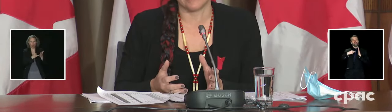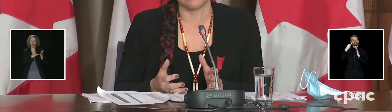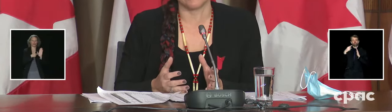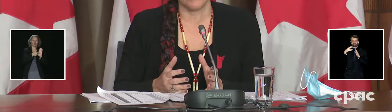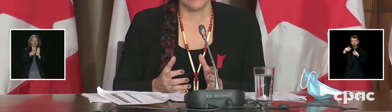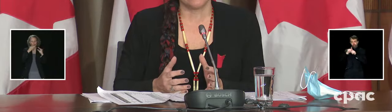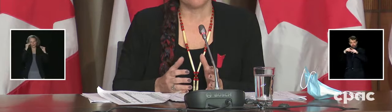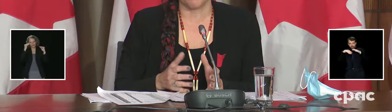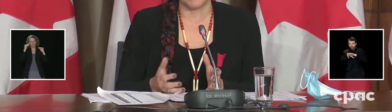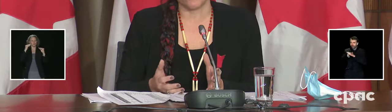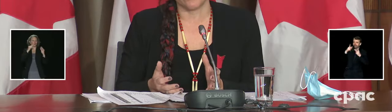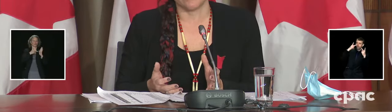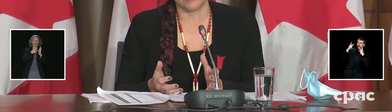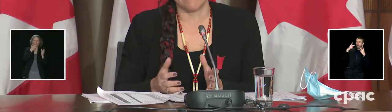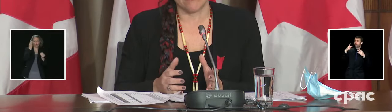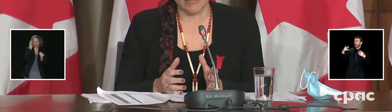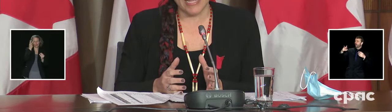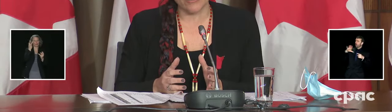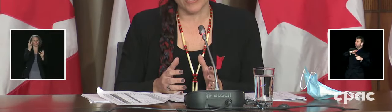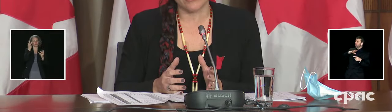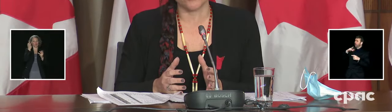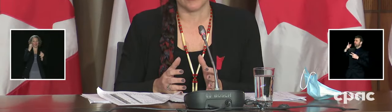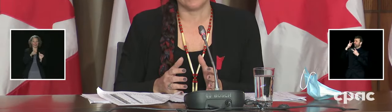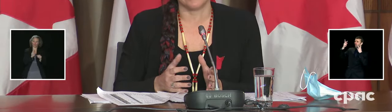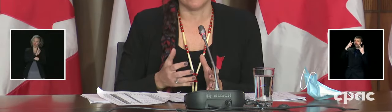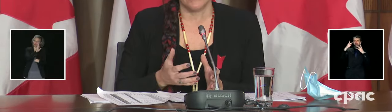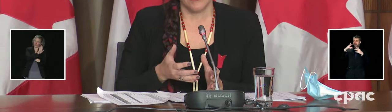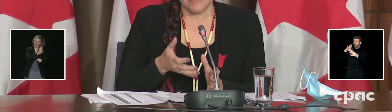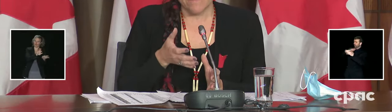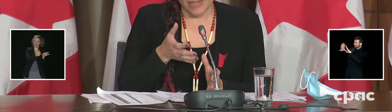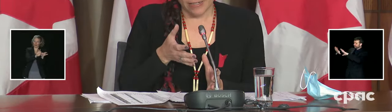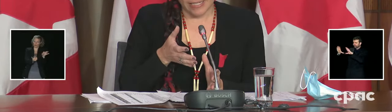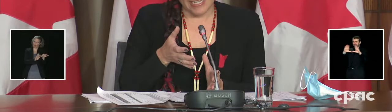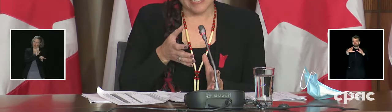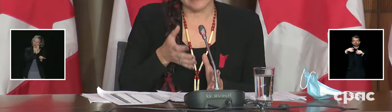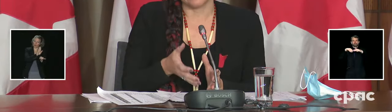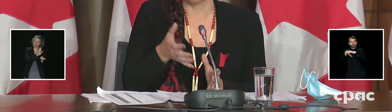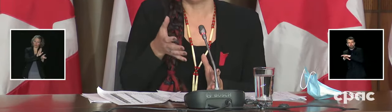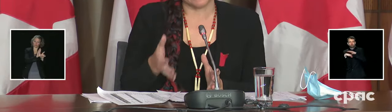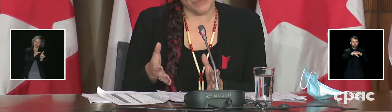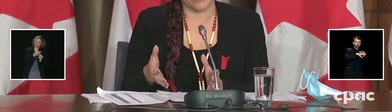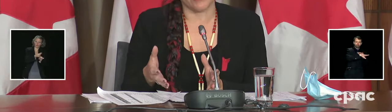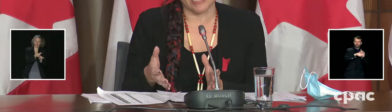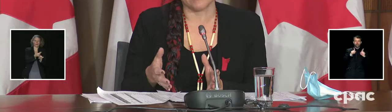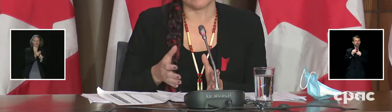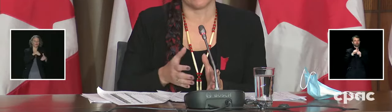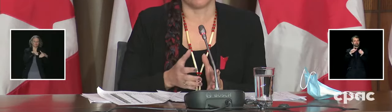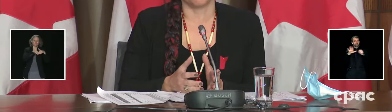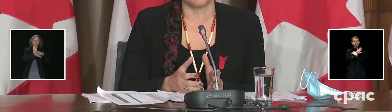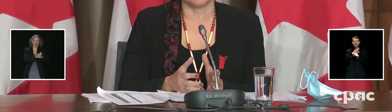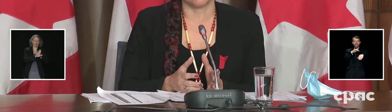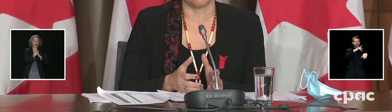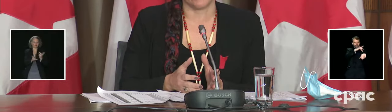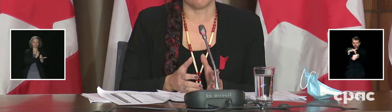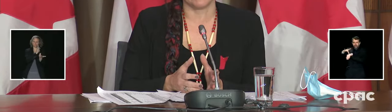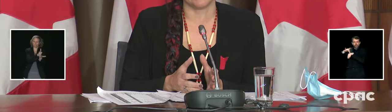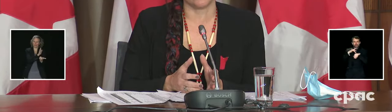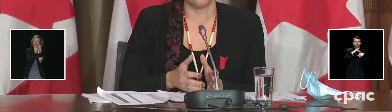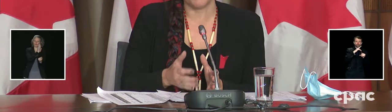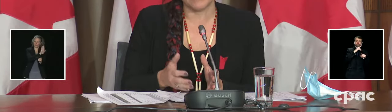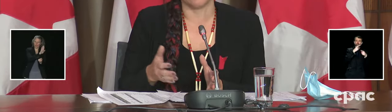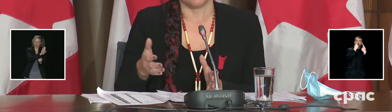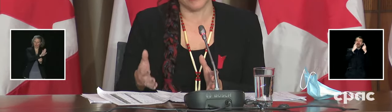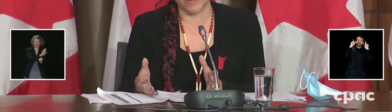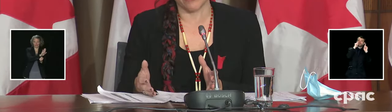and information in their language, and it is a different experience. It is a very